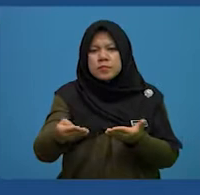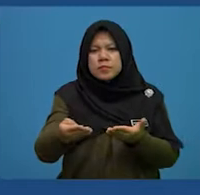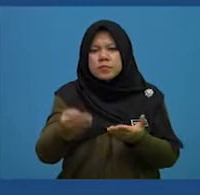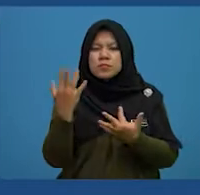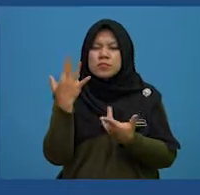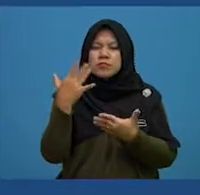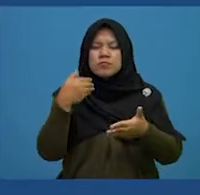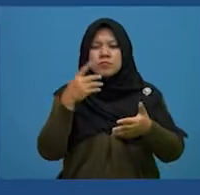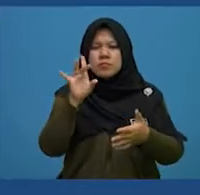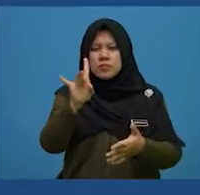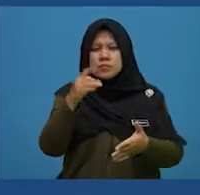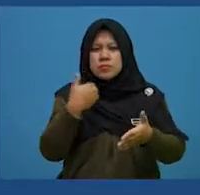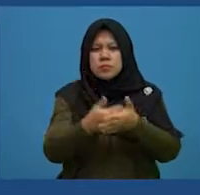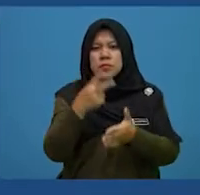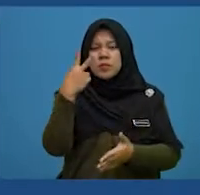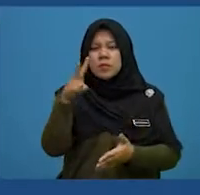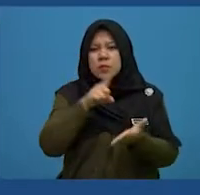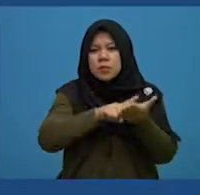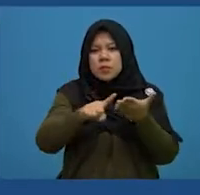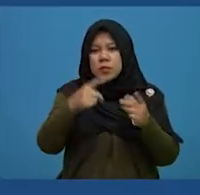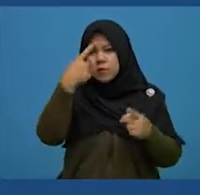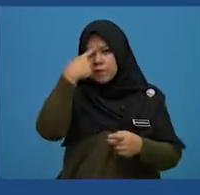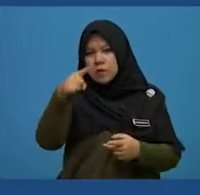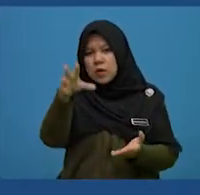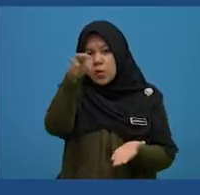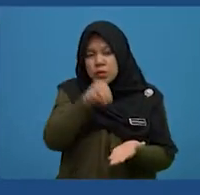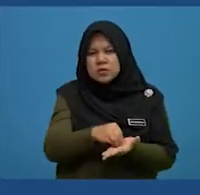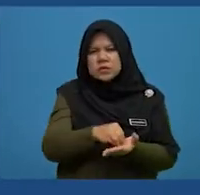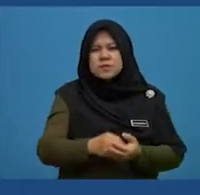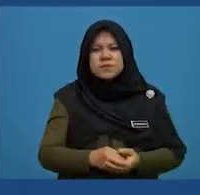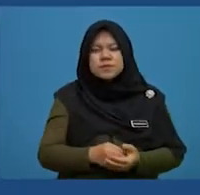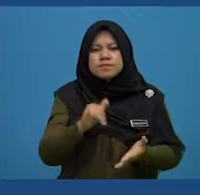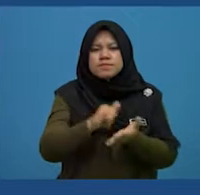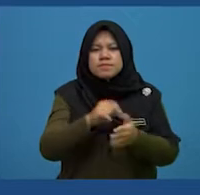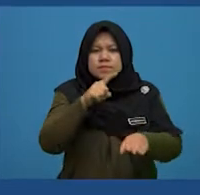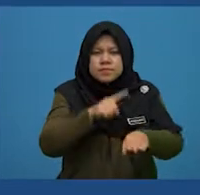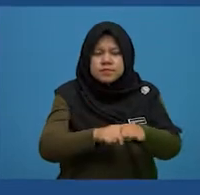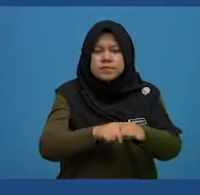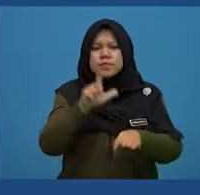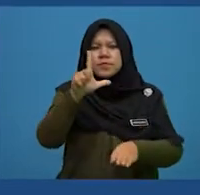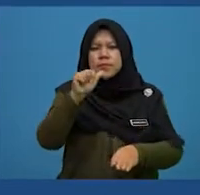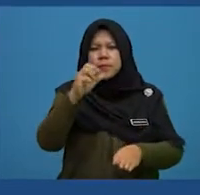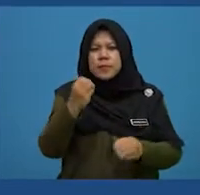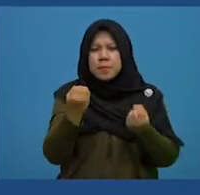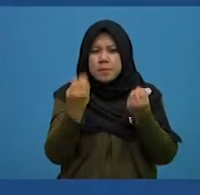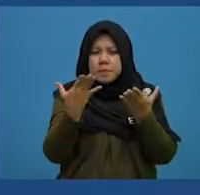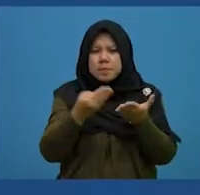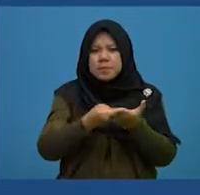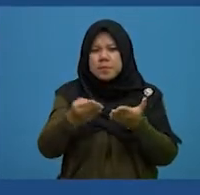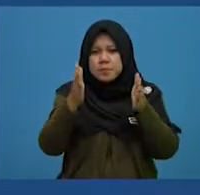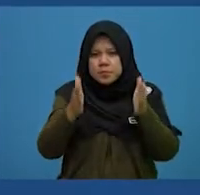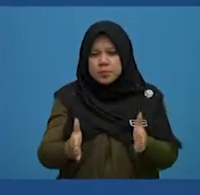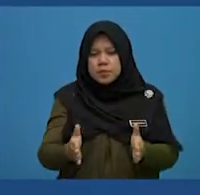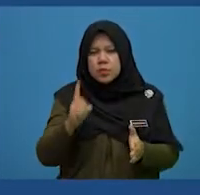wait eight to 12 weeks for their orders. That is time lag many buyers